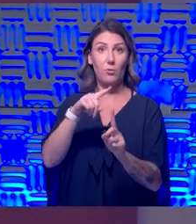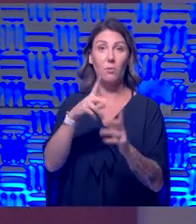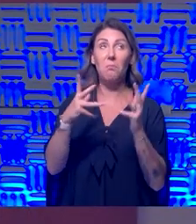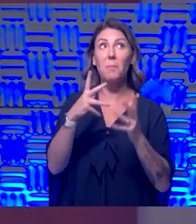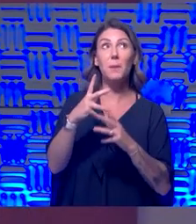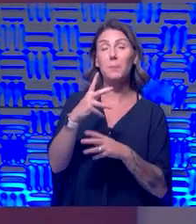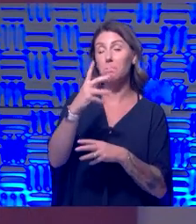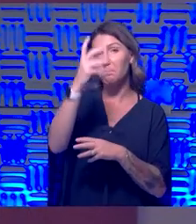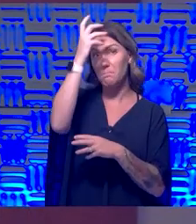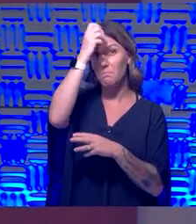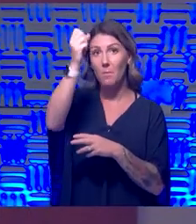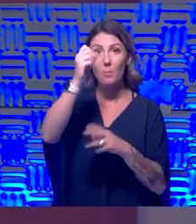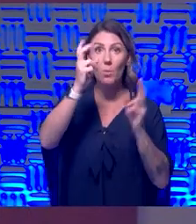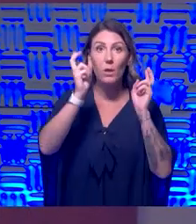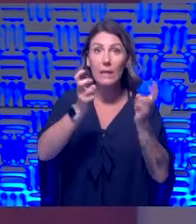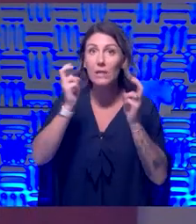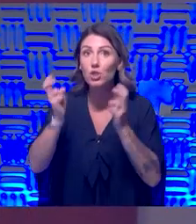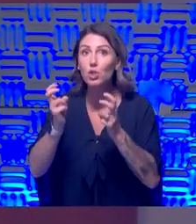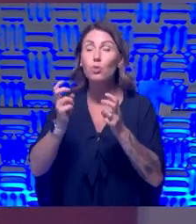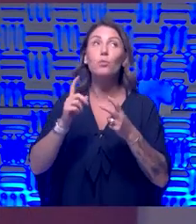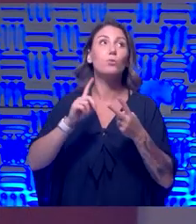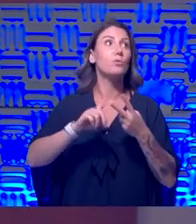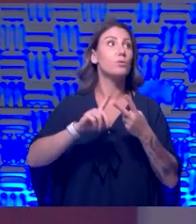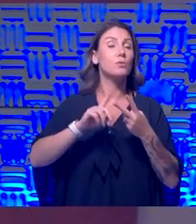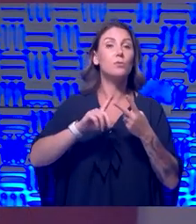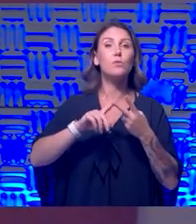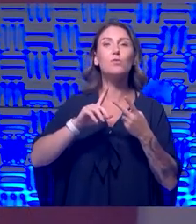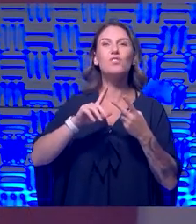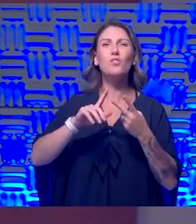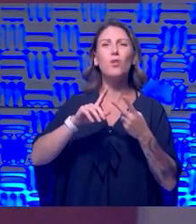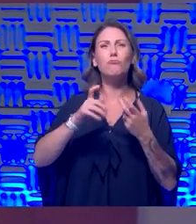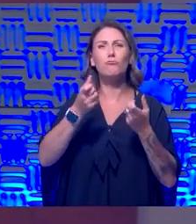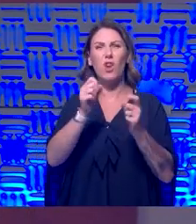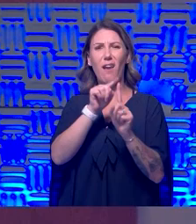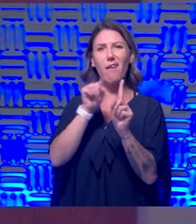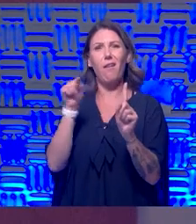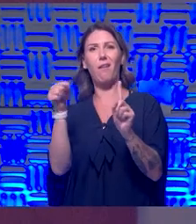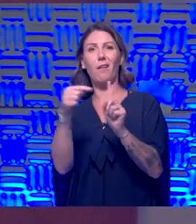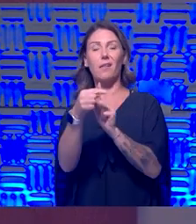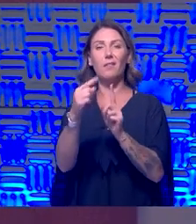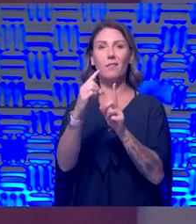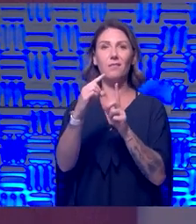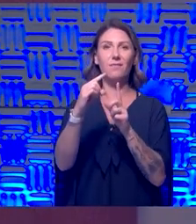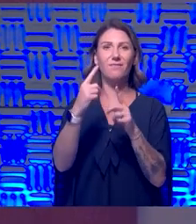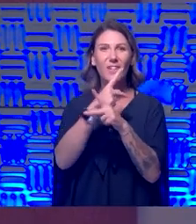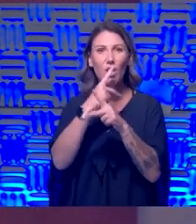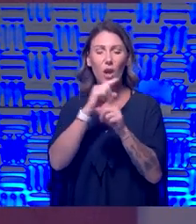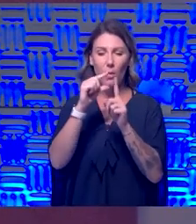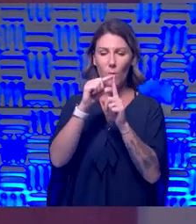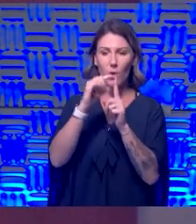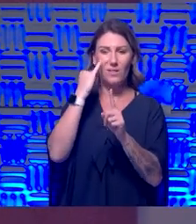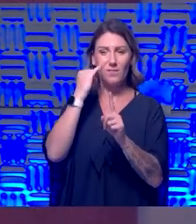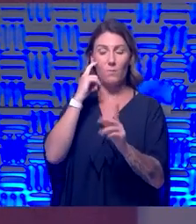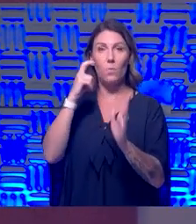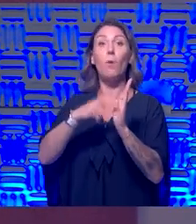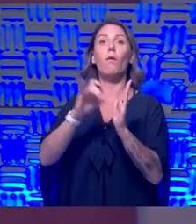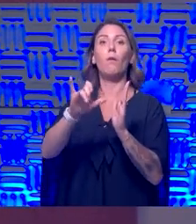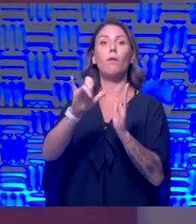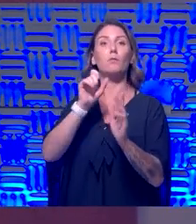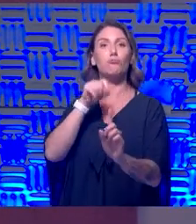issues or you know, so work around, work around those words, if you're noticing their trigger words.